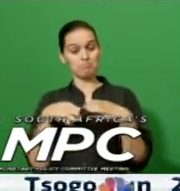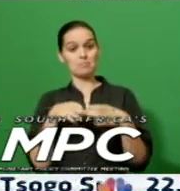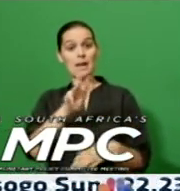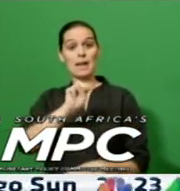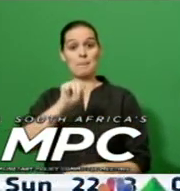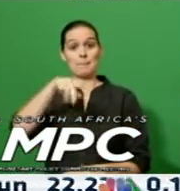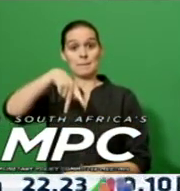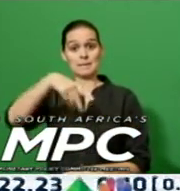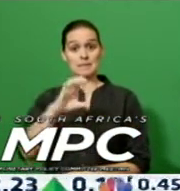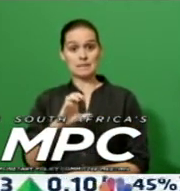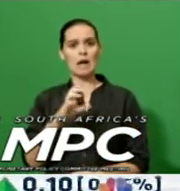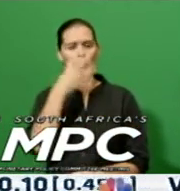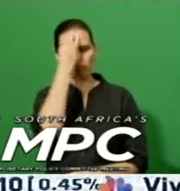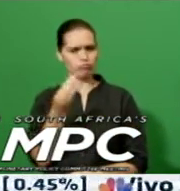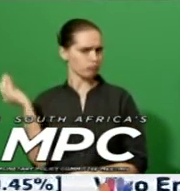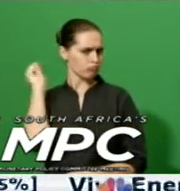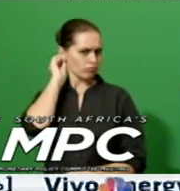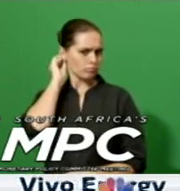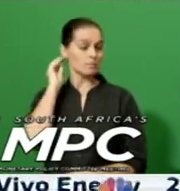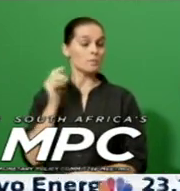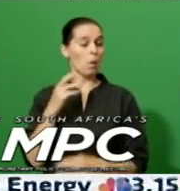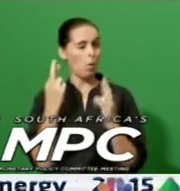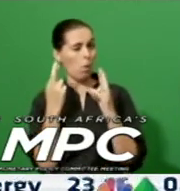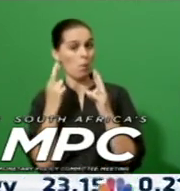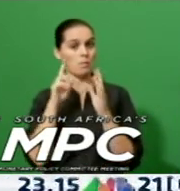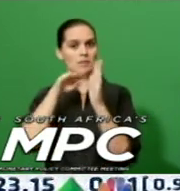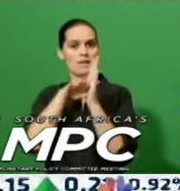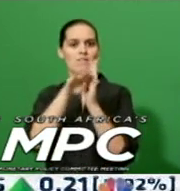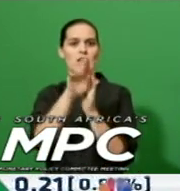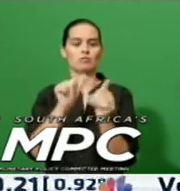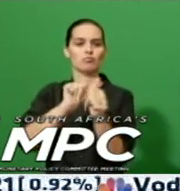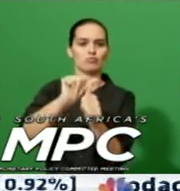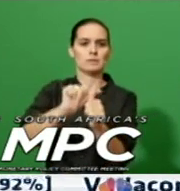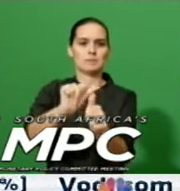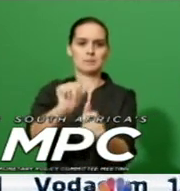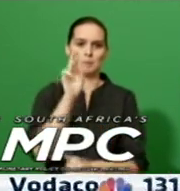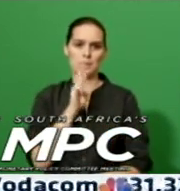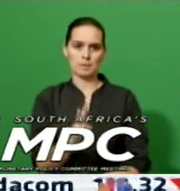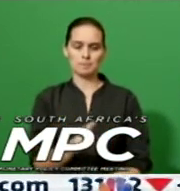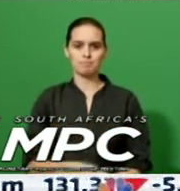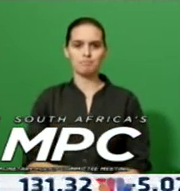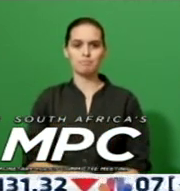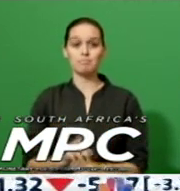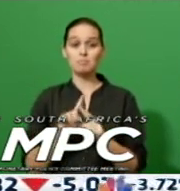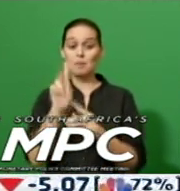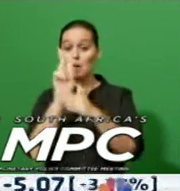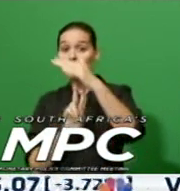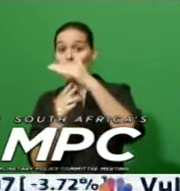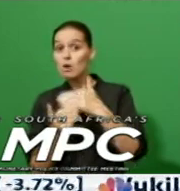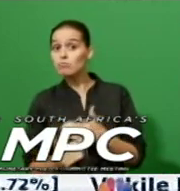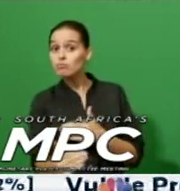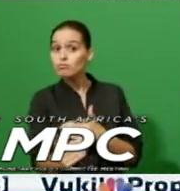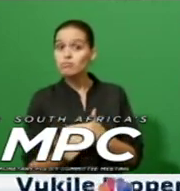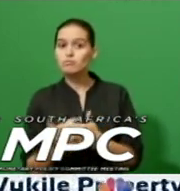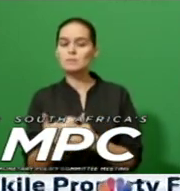taken note of the improved inflation outlook, especially in the near term. Over the forecast period, inflation